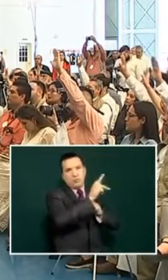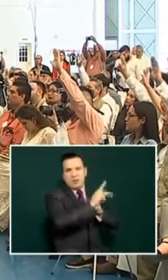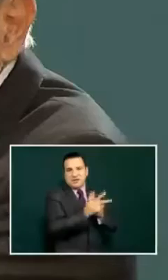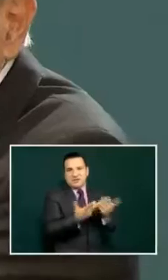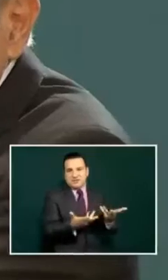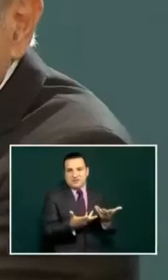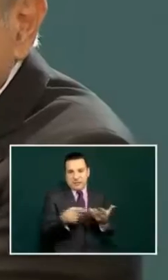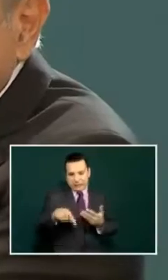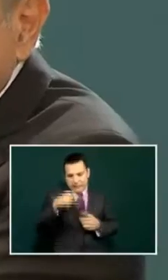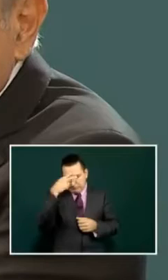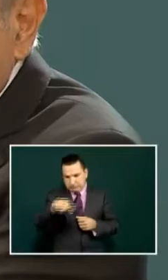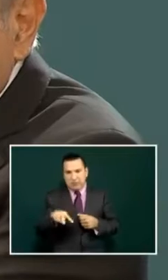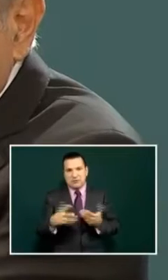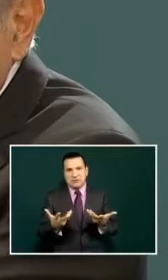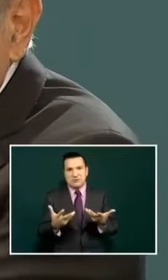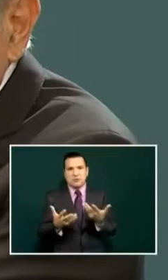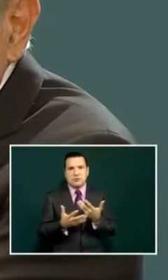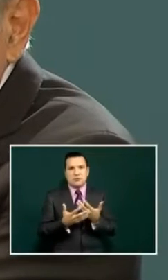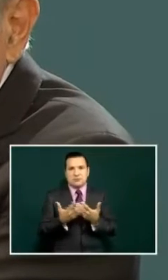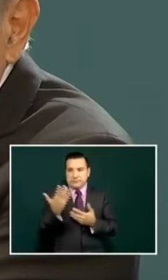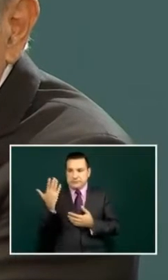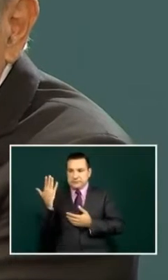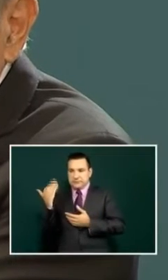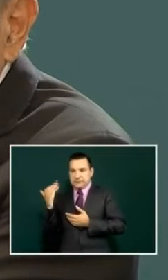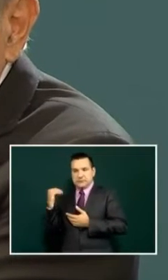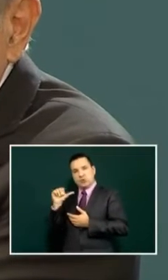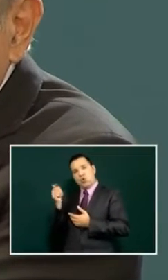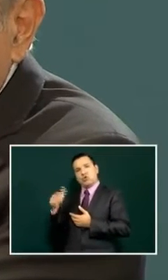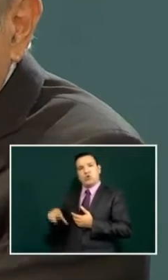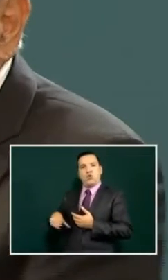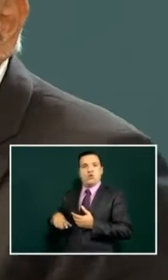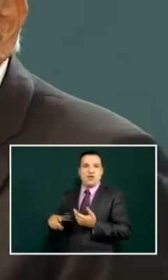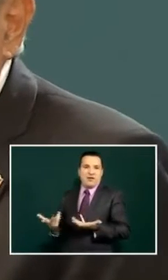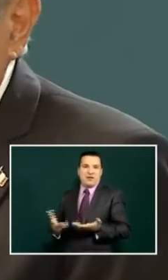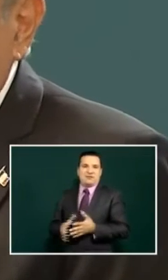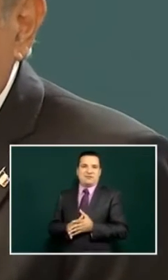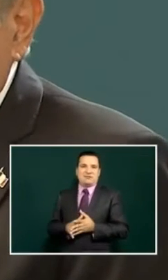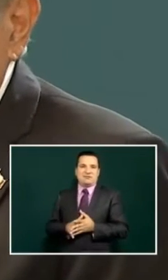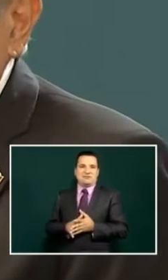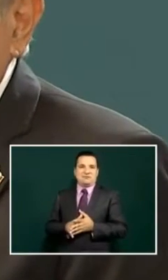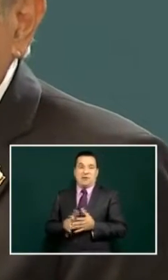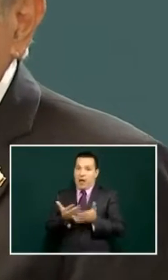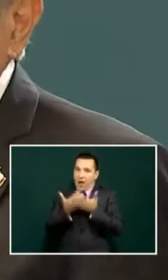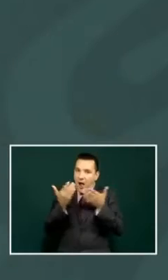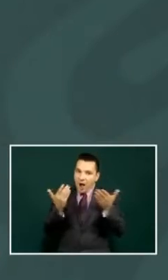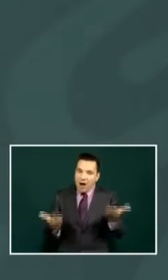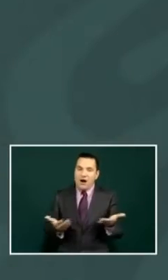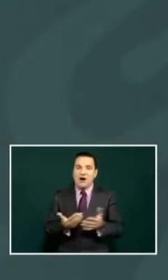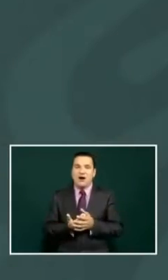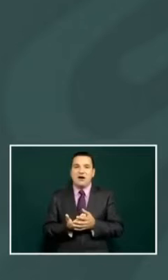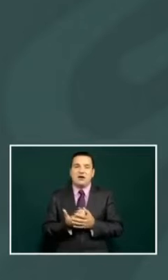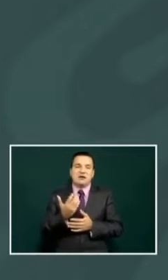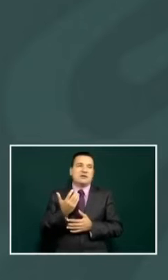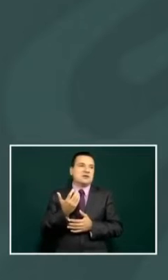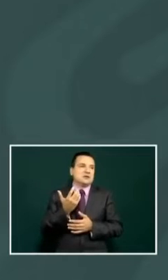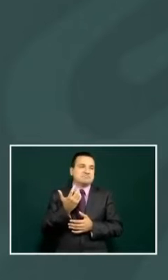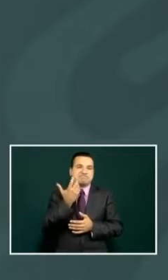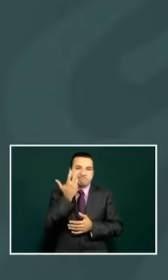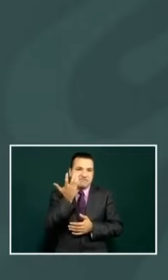in this period of neoliberal period so now what we want